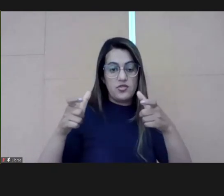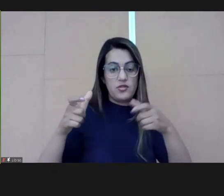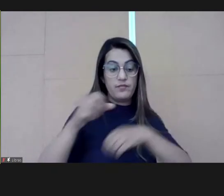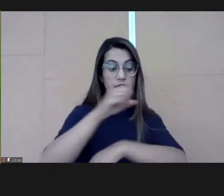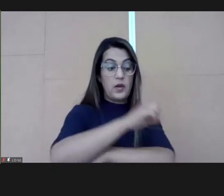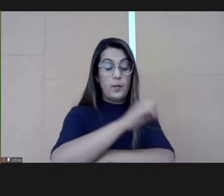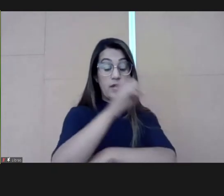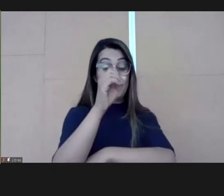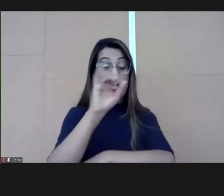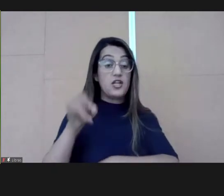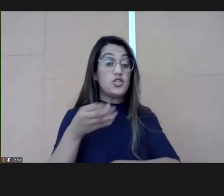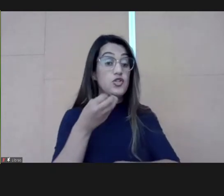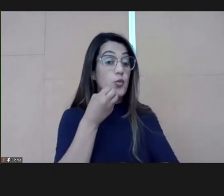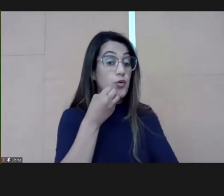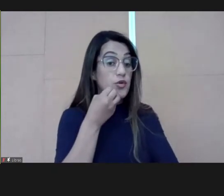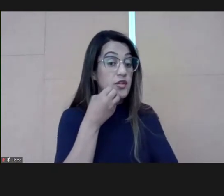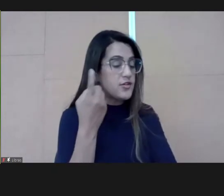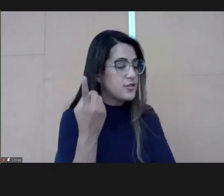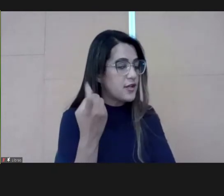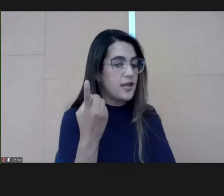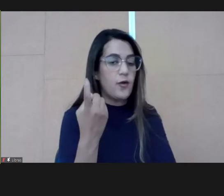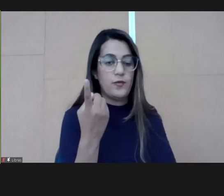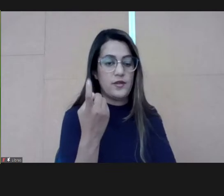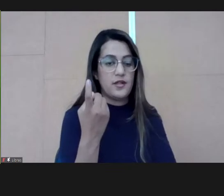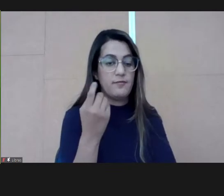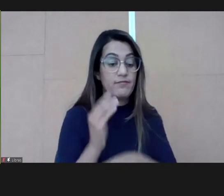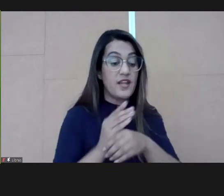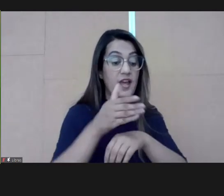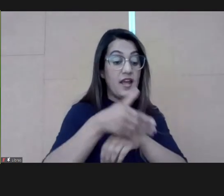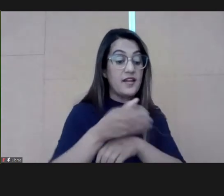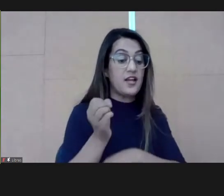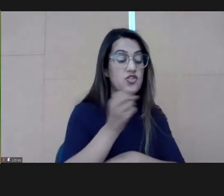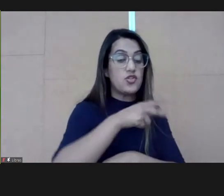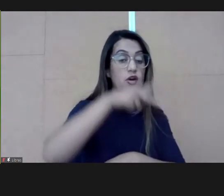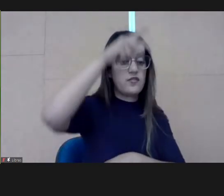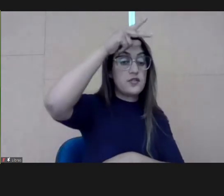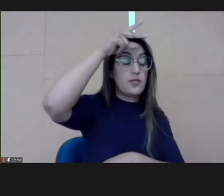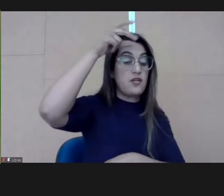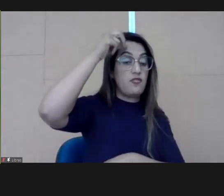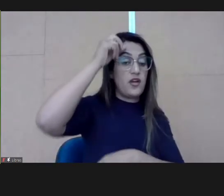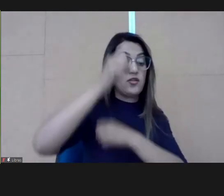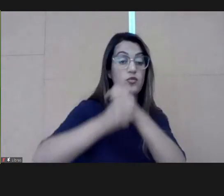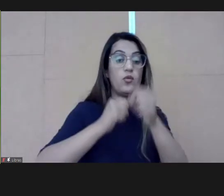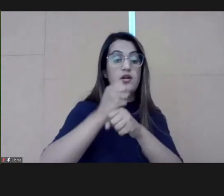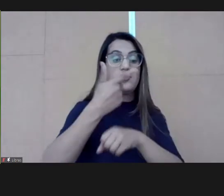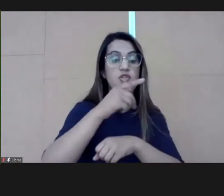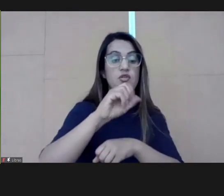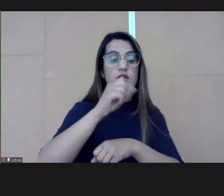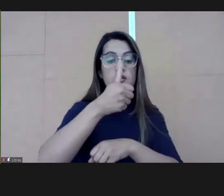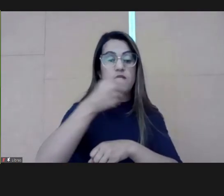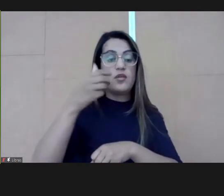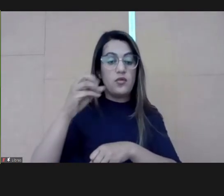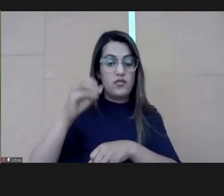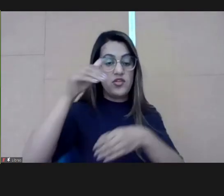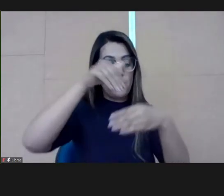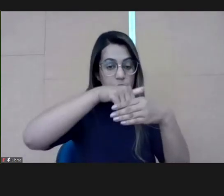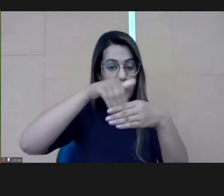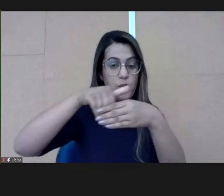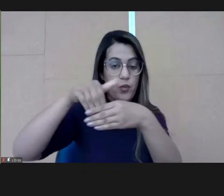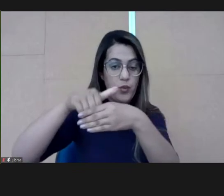But we also had a window of opportunities, which was the new mayors that came